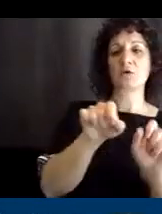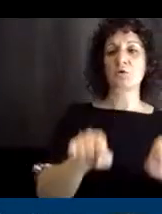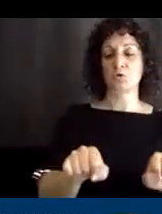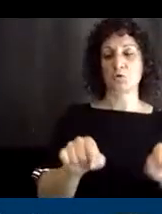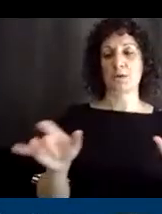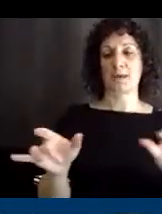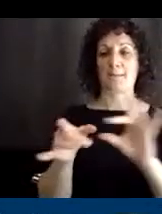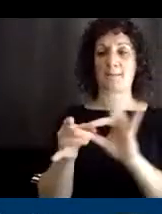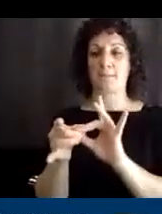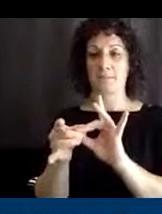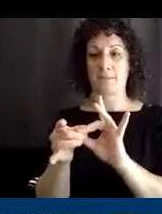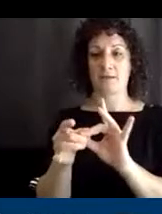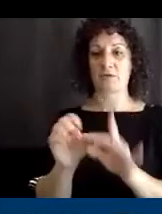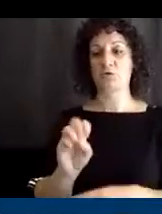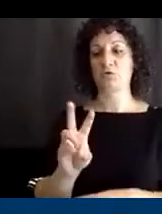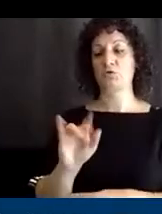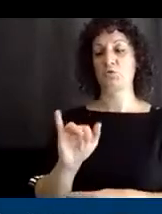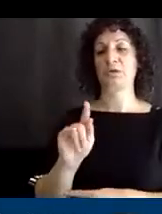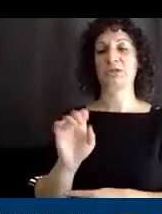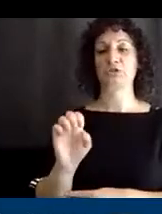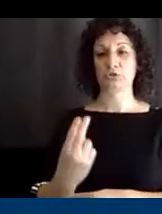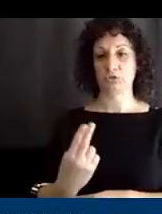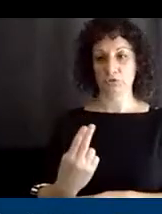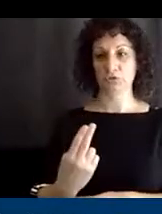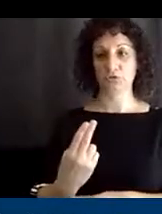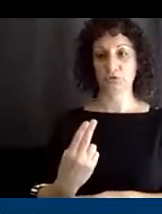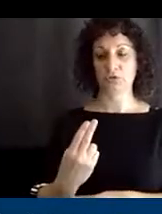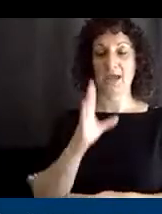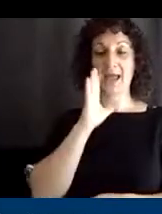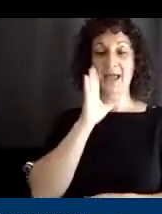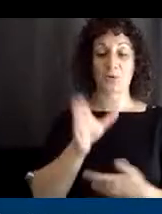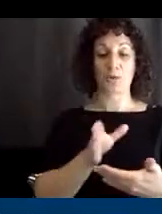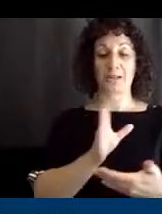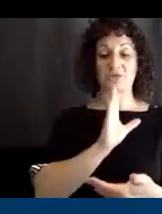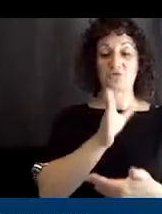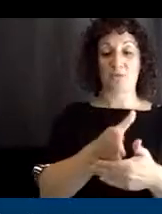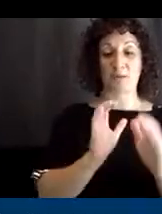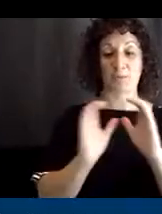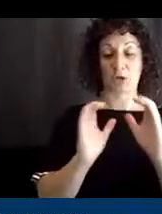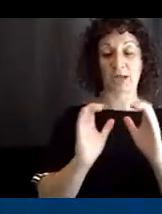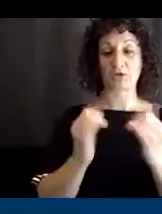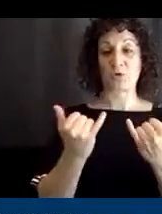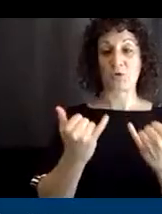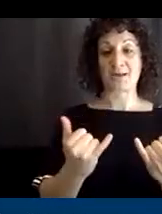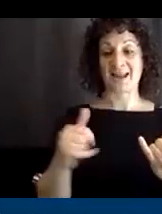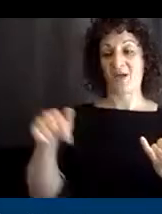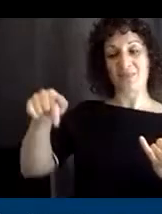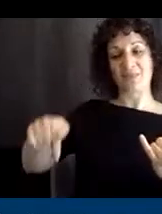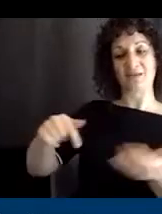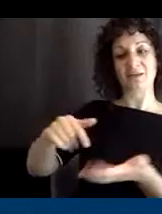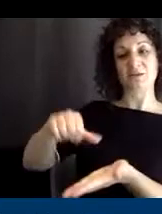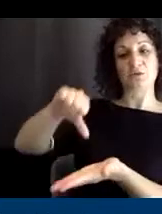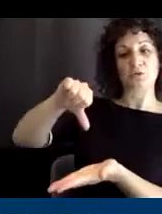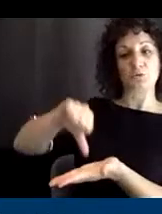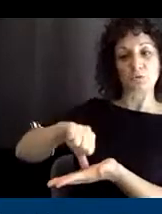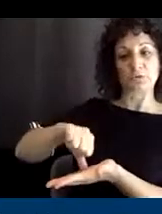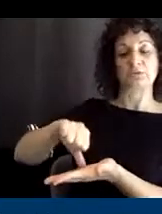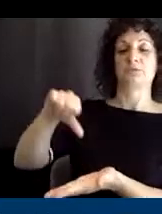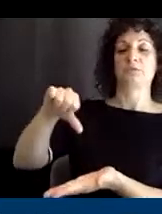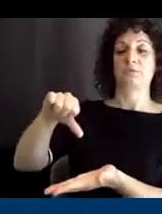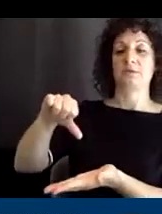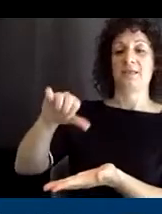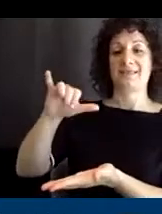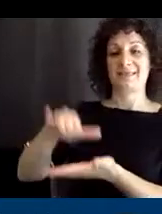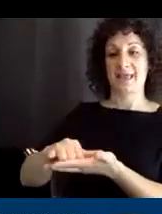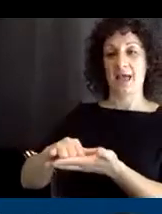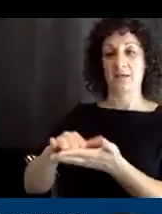female jack that's connected to the battery and then it interrupts the communication so that now the switch is acting as the button press and